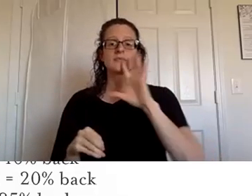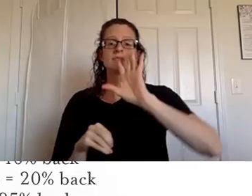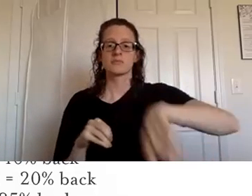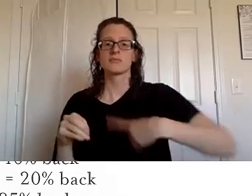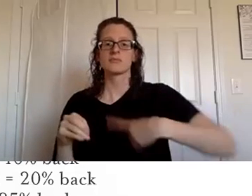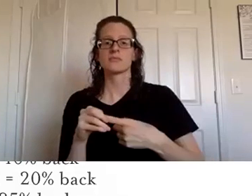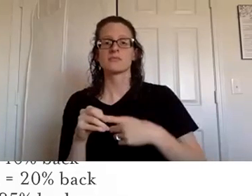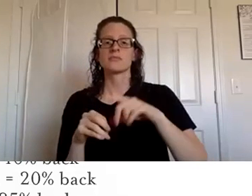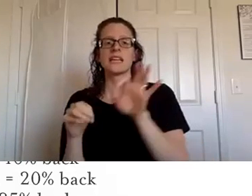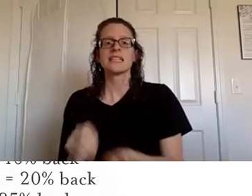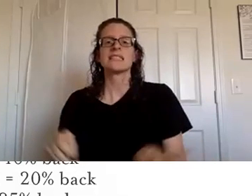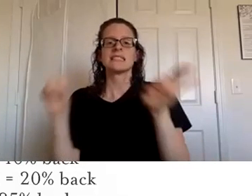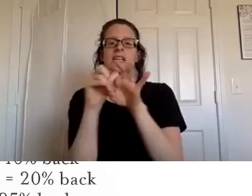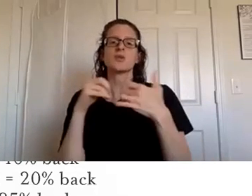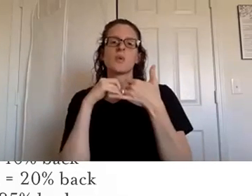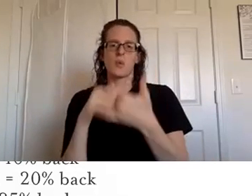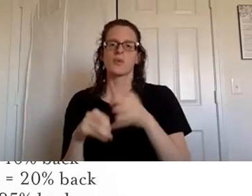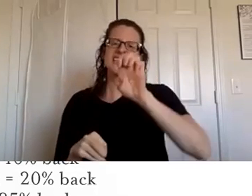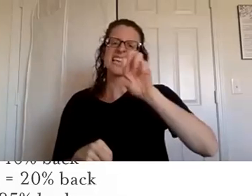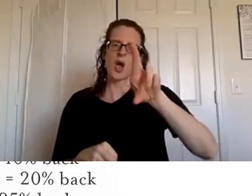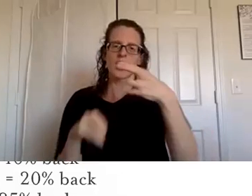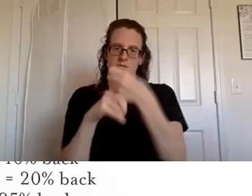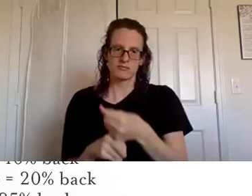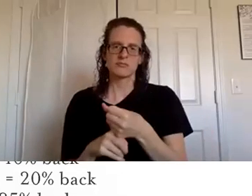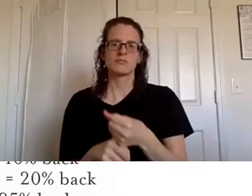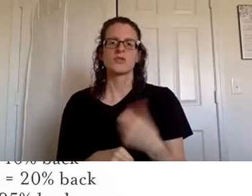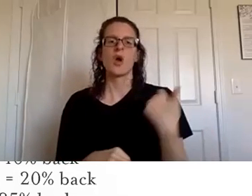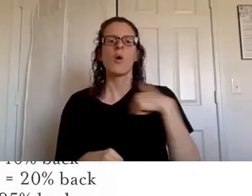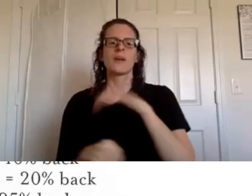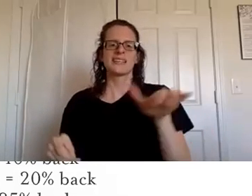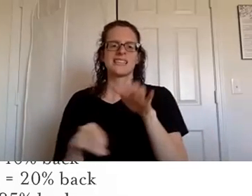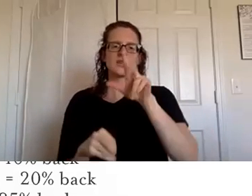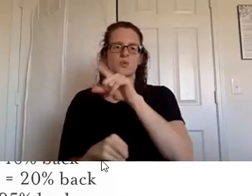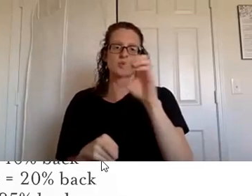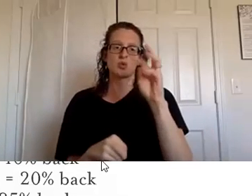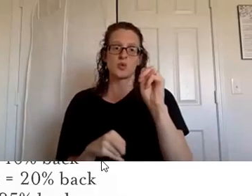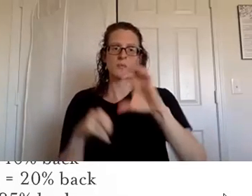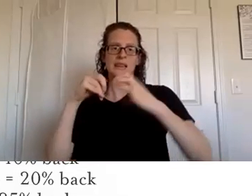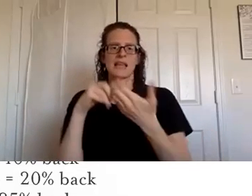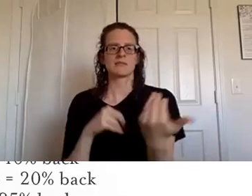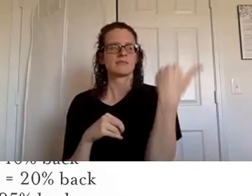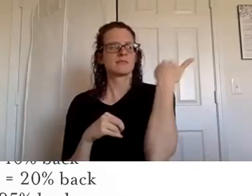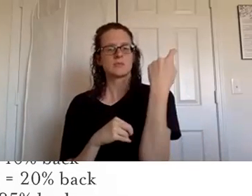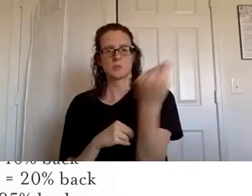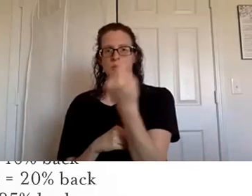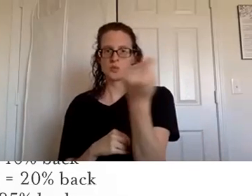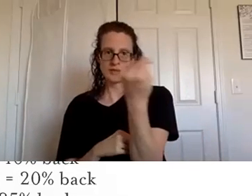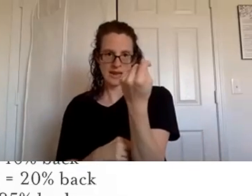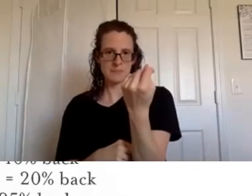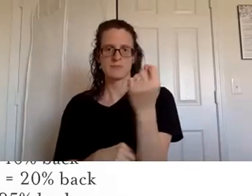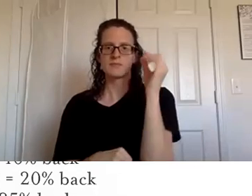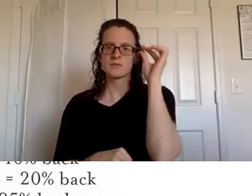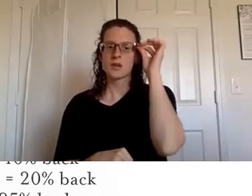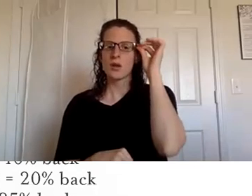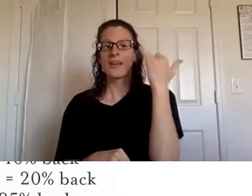essential rewards um we just did a zoom on this on um tuesday and so if you